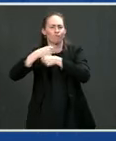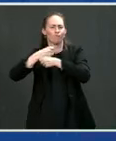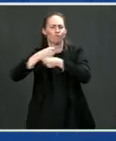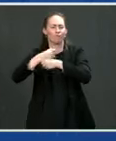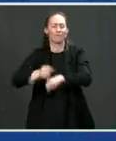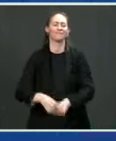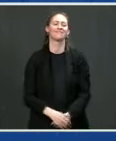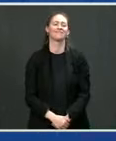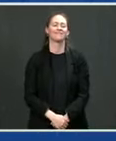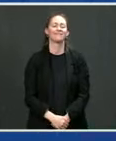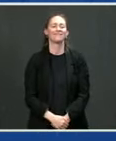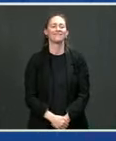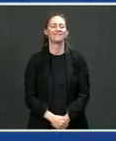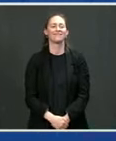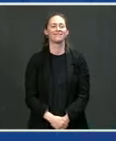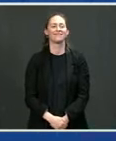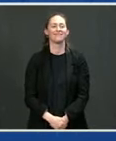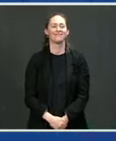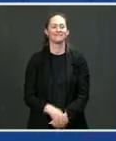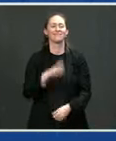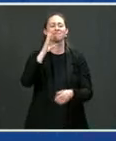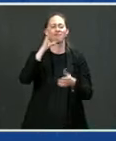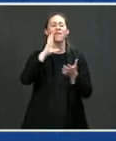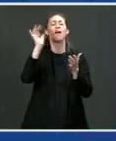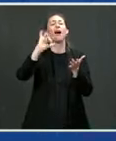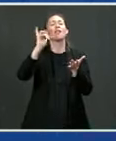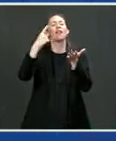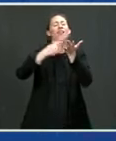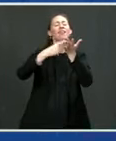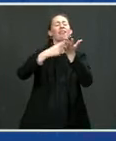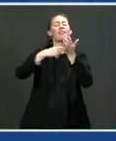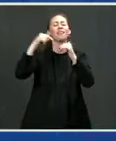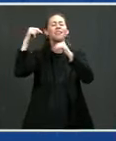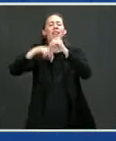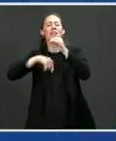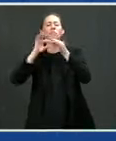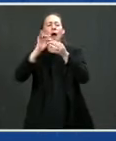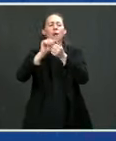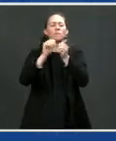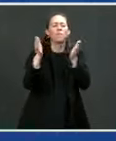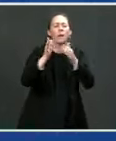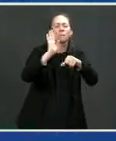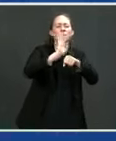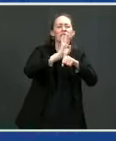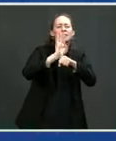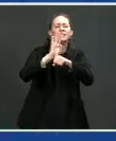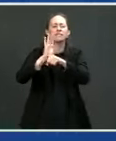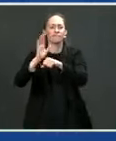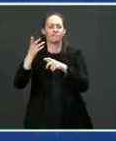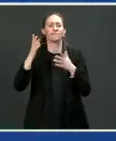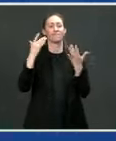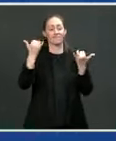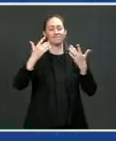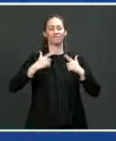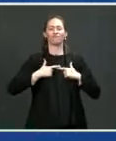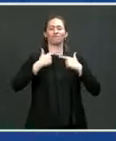contribute in component parts as well as the innovation that goes into the final product. So, Brian, over to you.